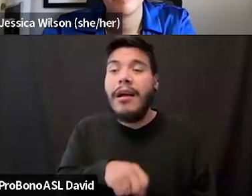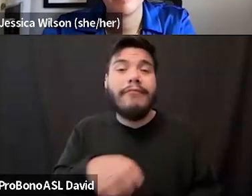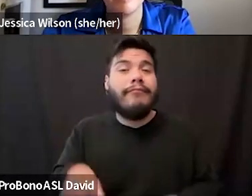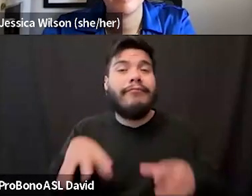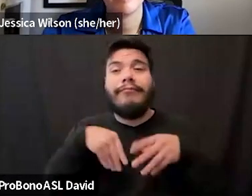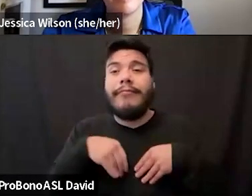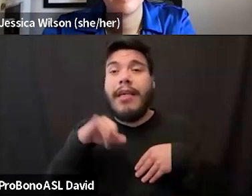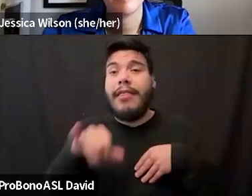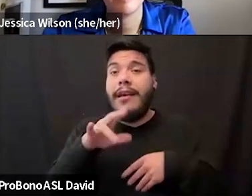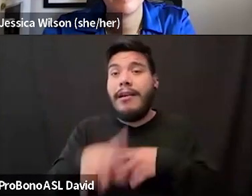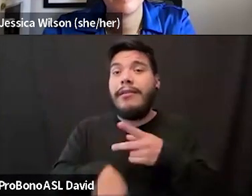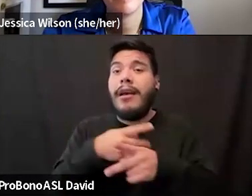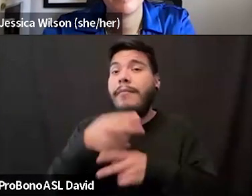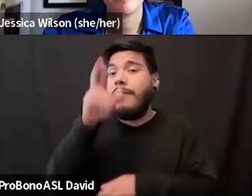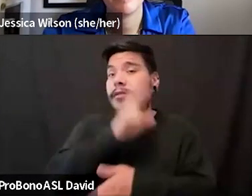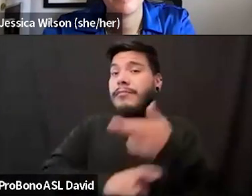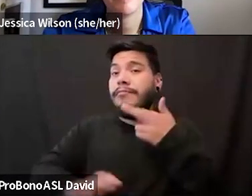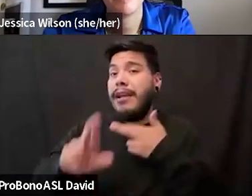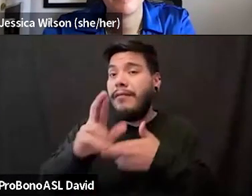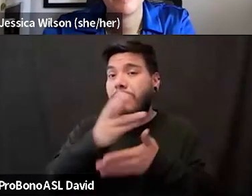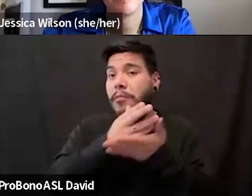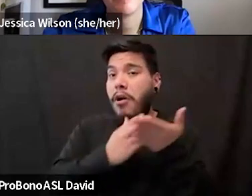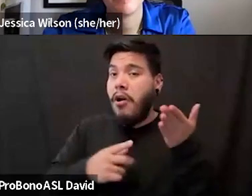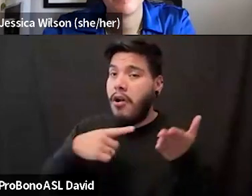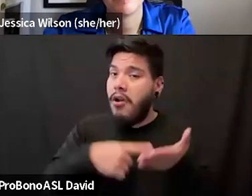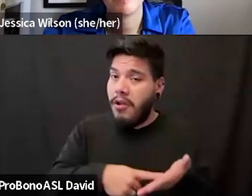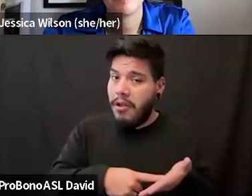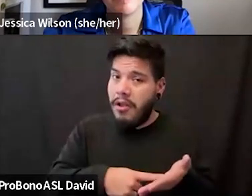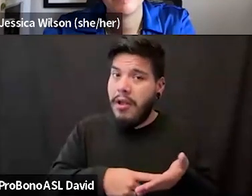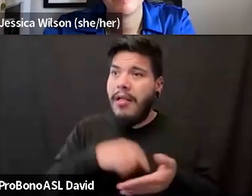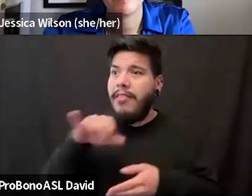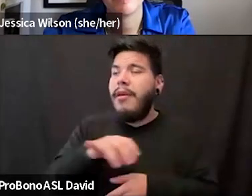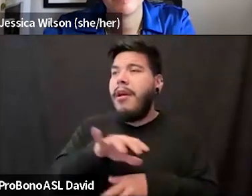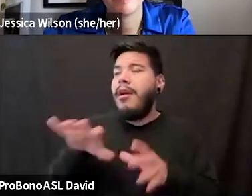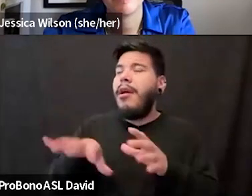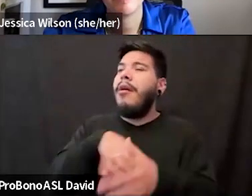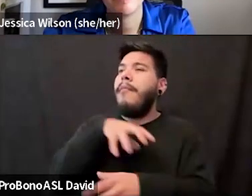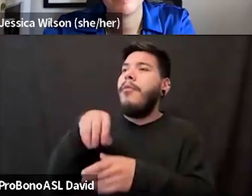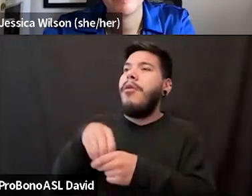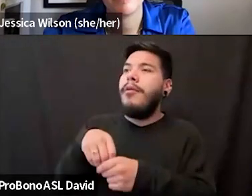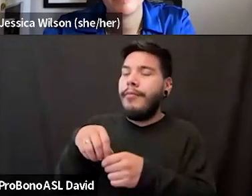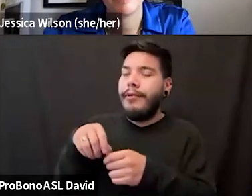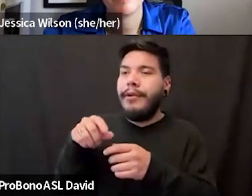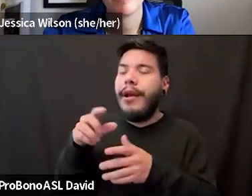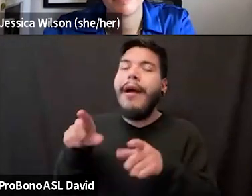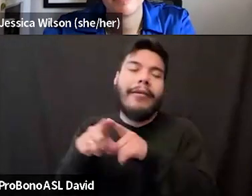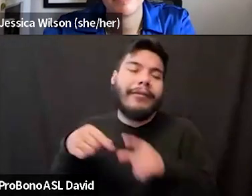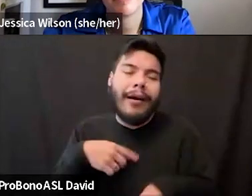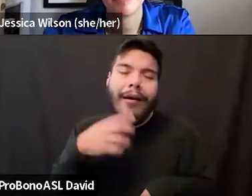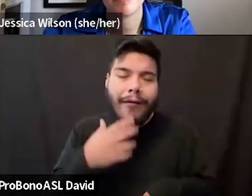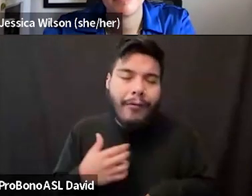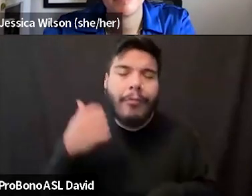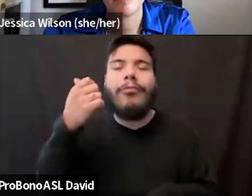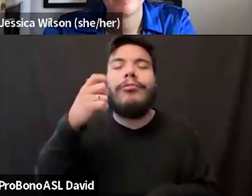kind of respect nature of it. And like the embodiment of maybe that is associated with that as I age or as I gain